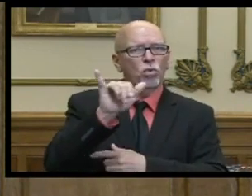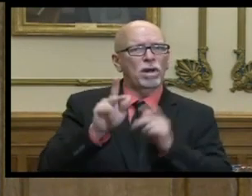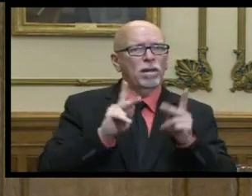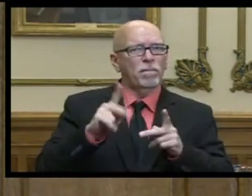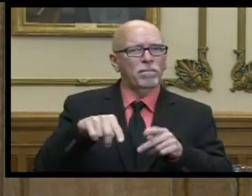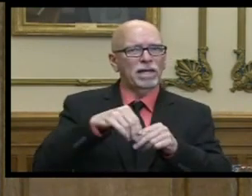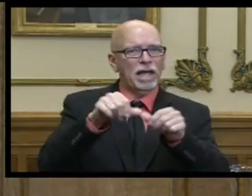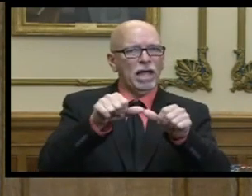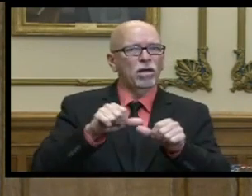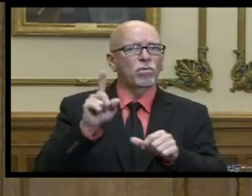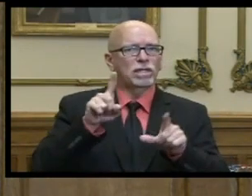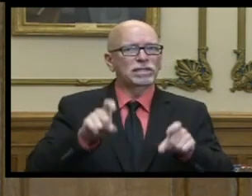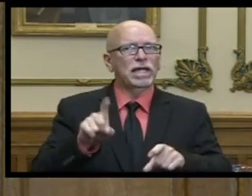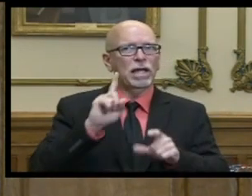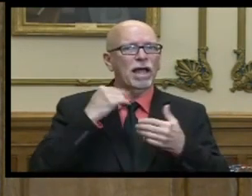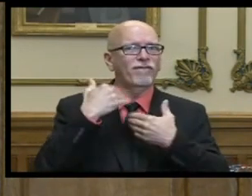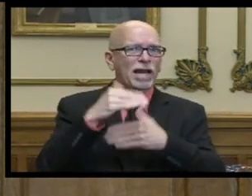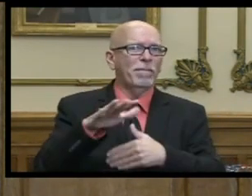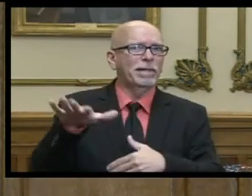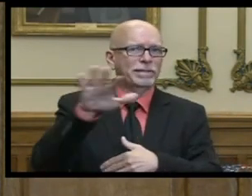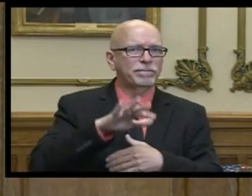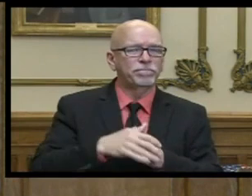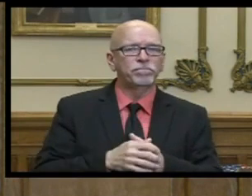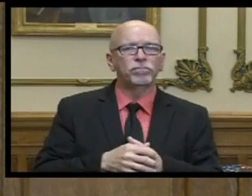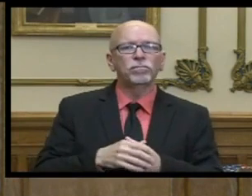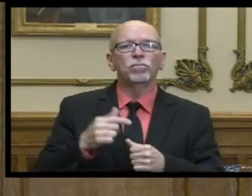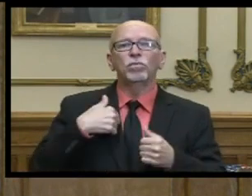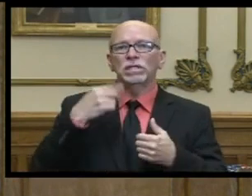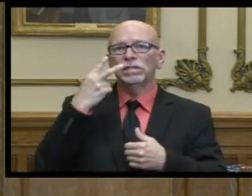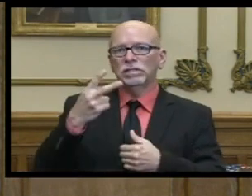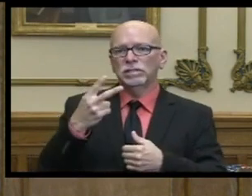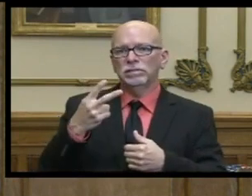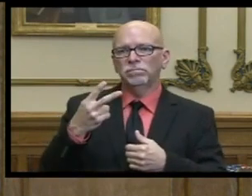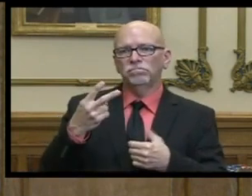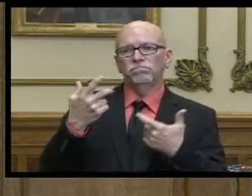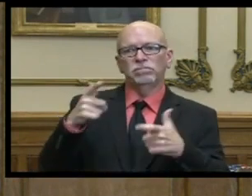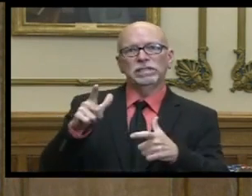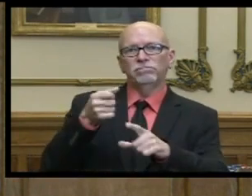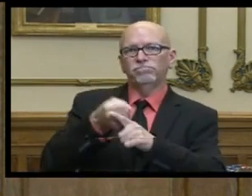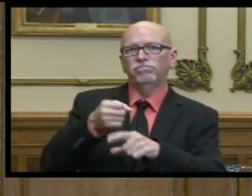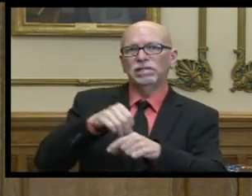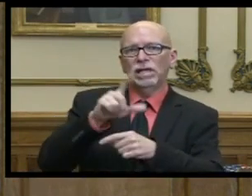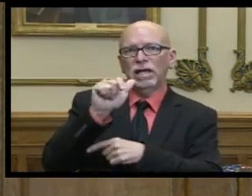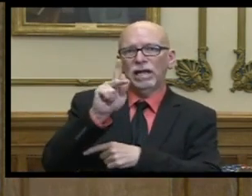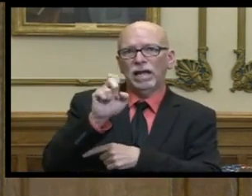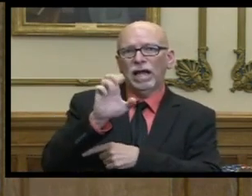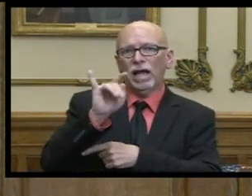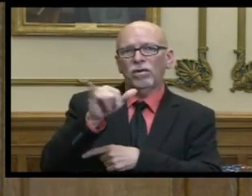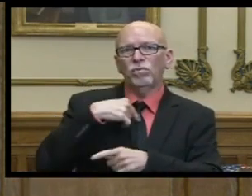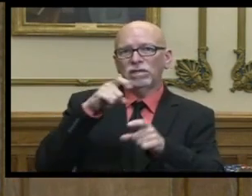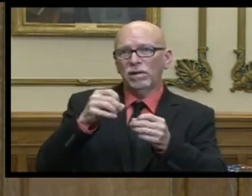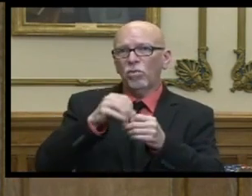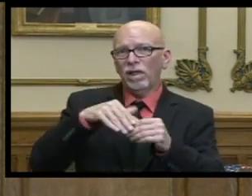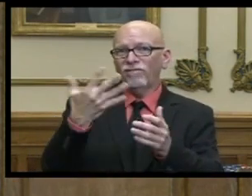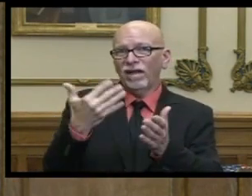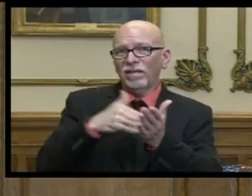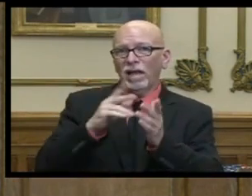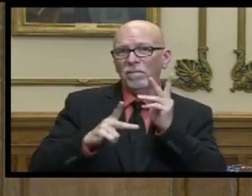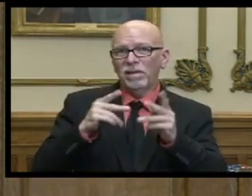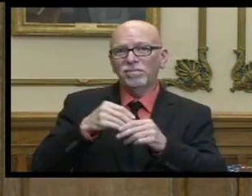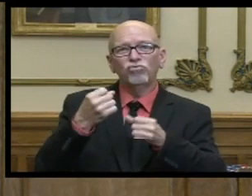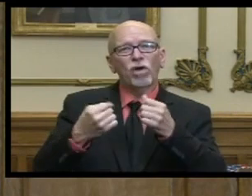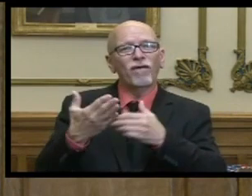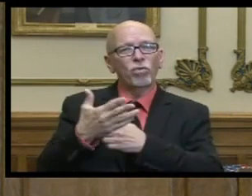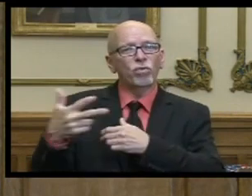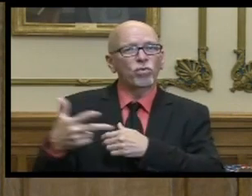areas where testing is limited we have had a significant presence in lake county and have tested more than 5 000 people through drive